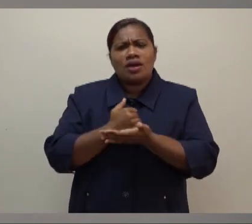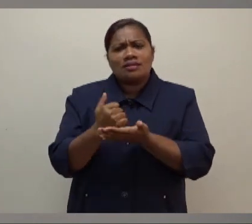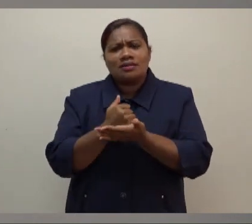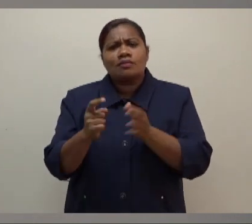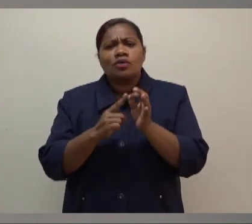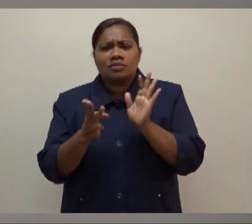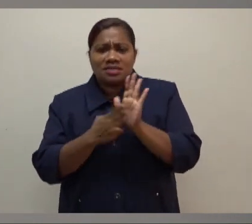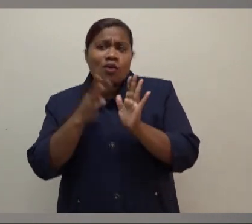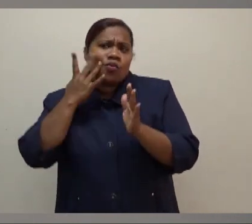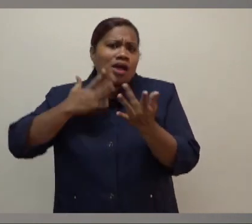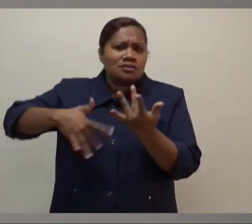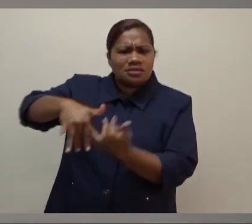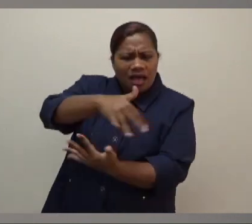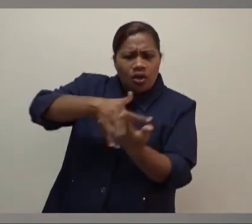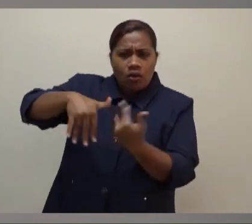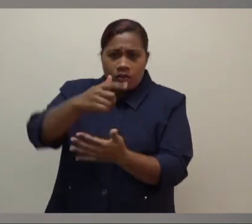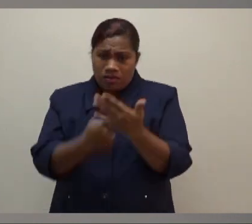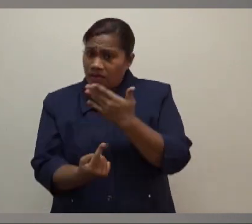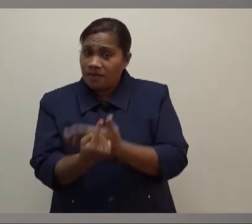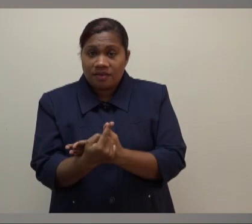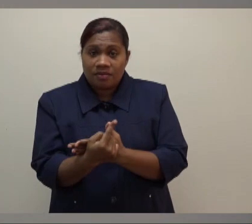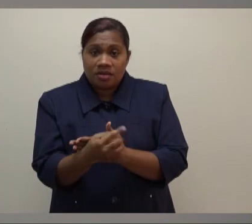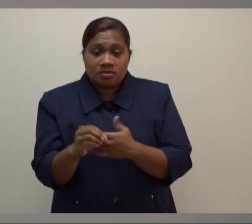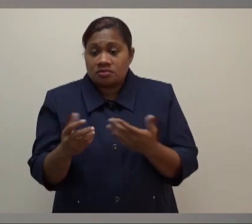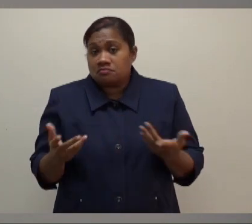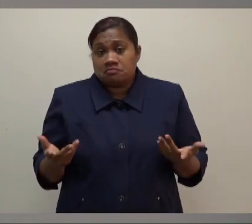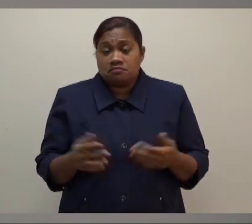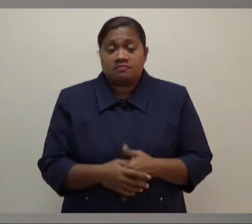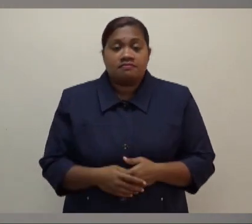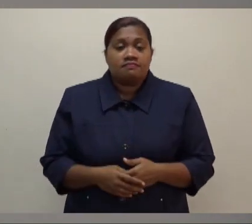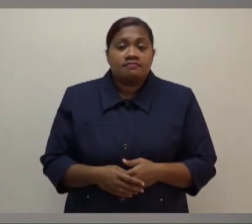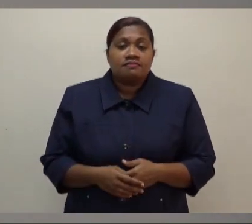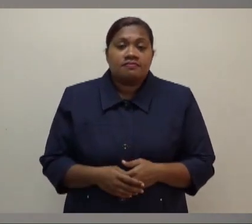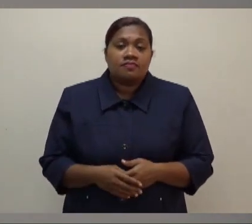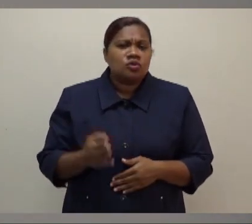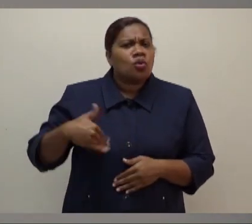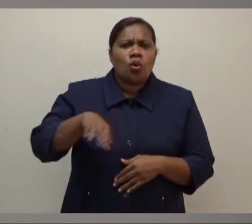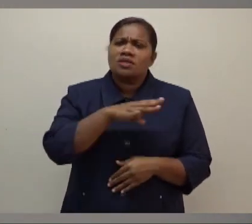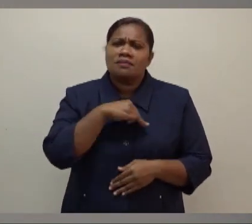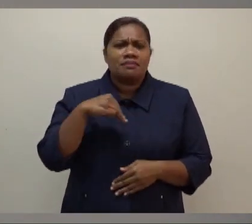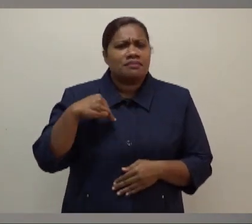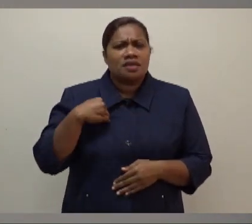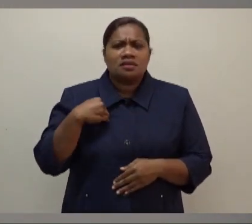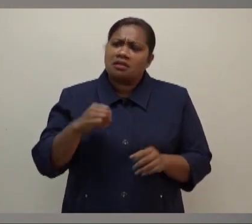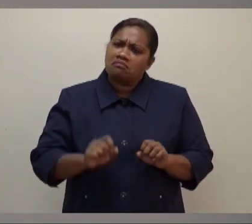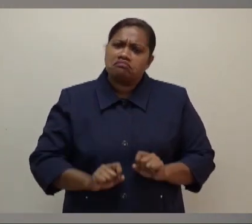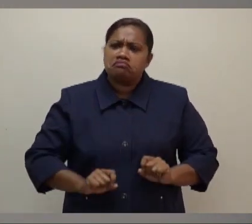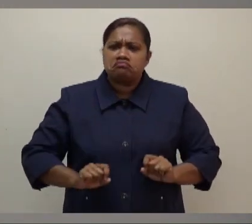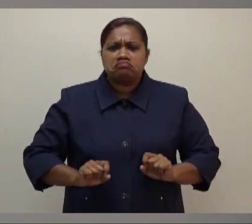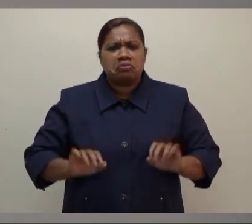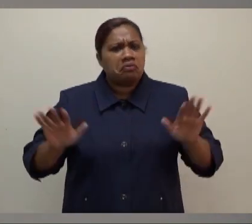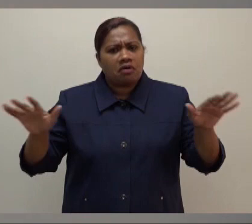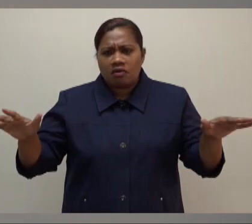was here. So we've had acting prime ministers before. All the ministers were out. The acting prime minister was out.